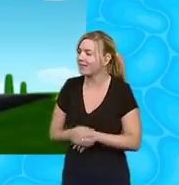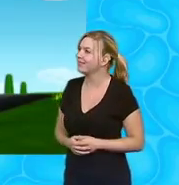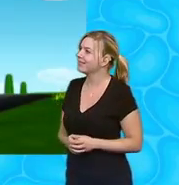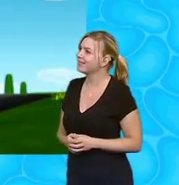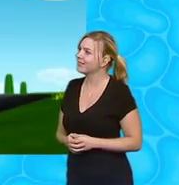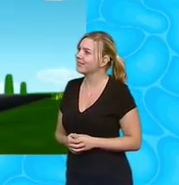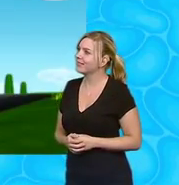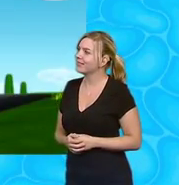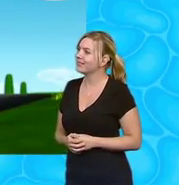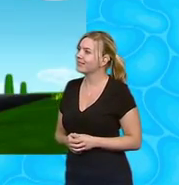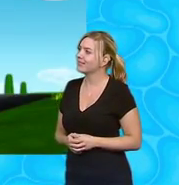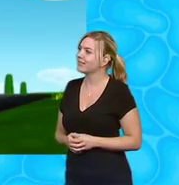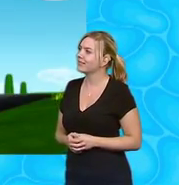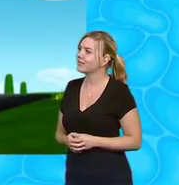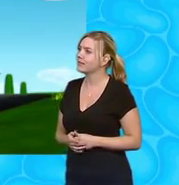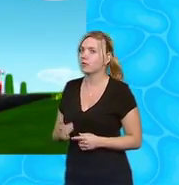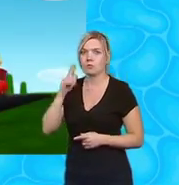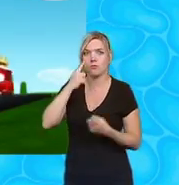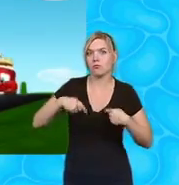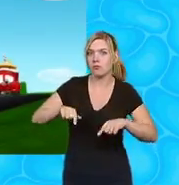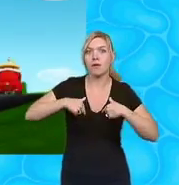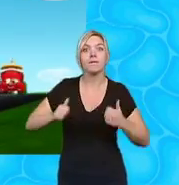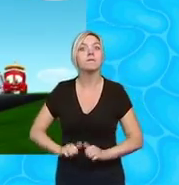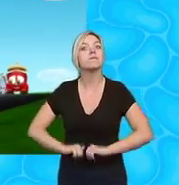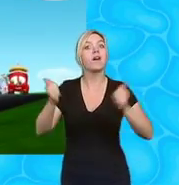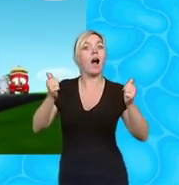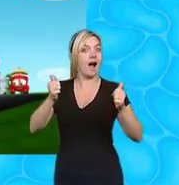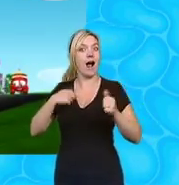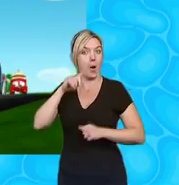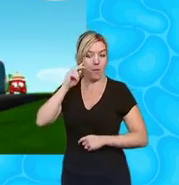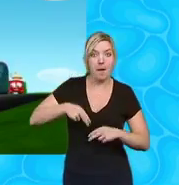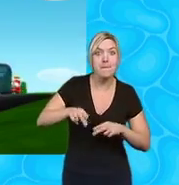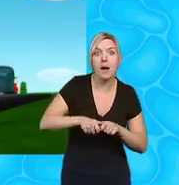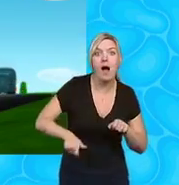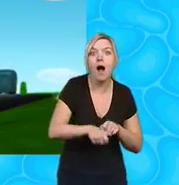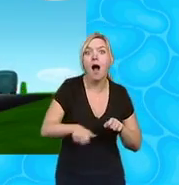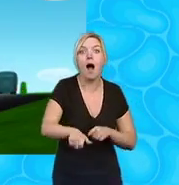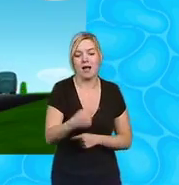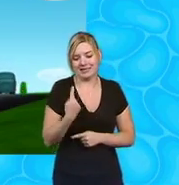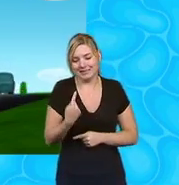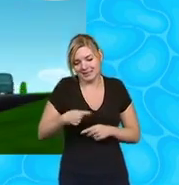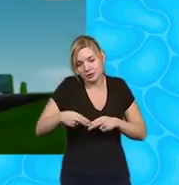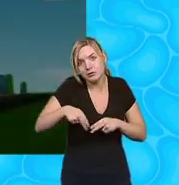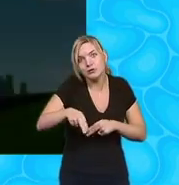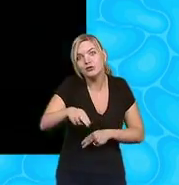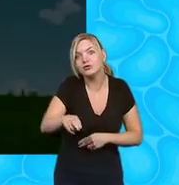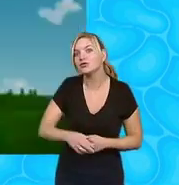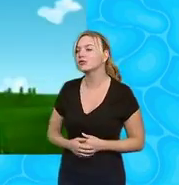look at us we're doing fine we'll paint this roadway line by line